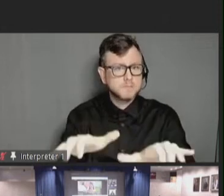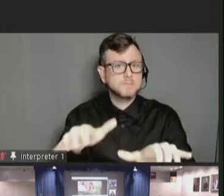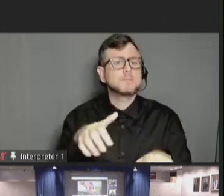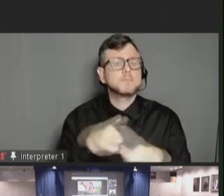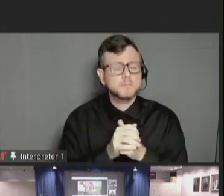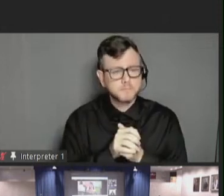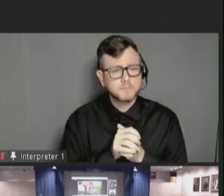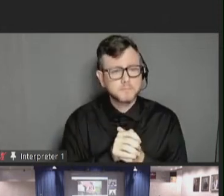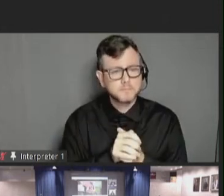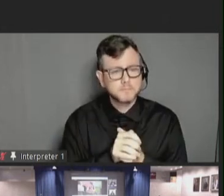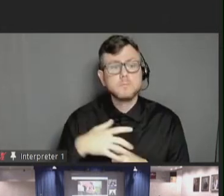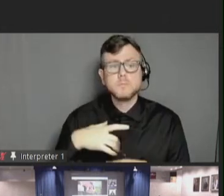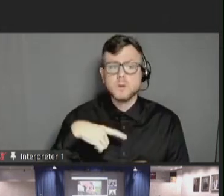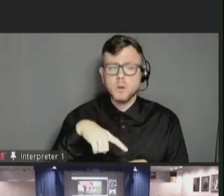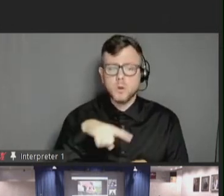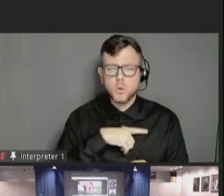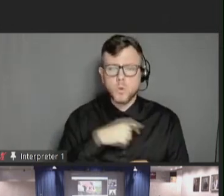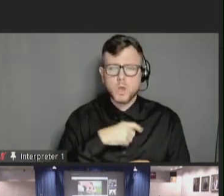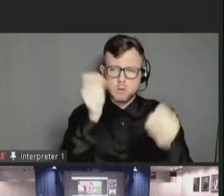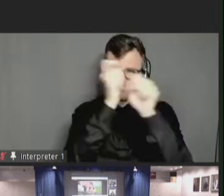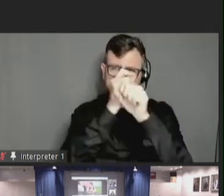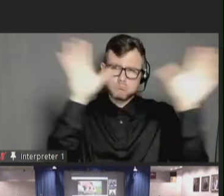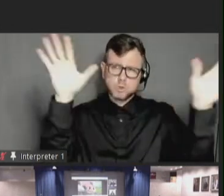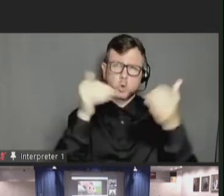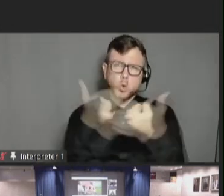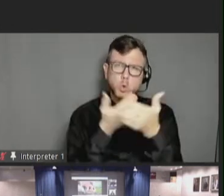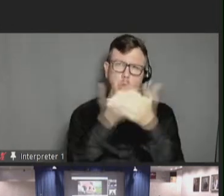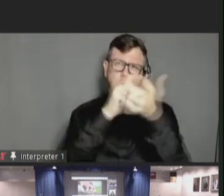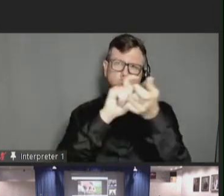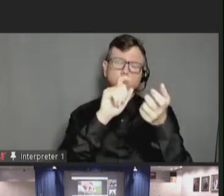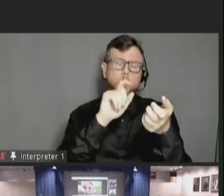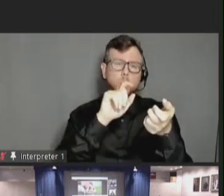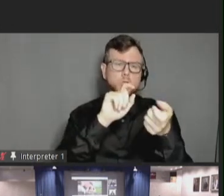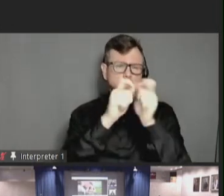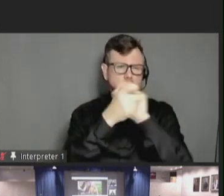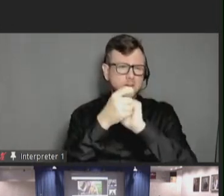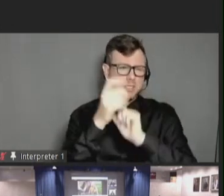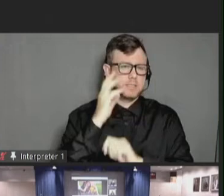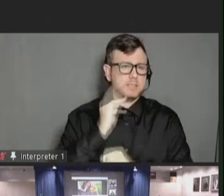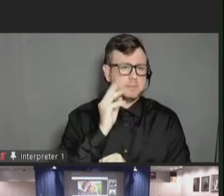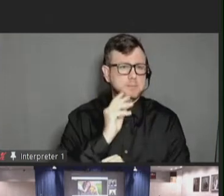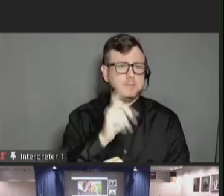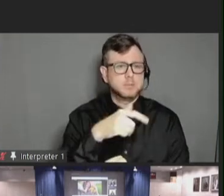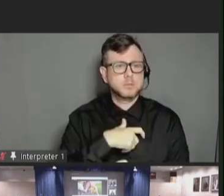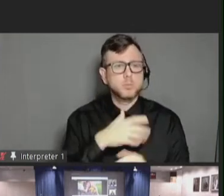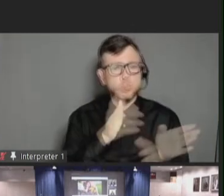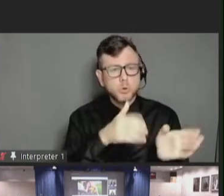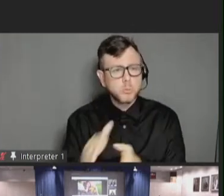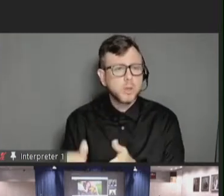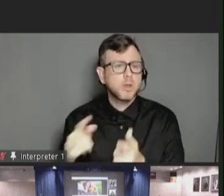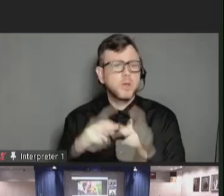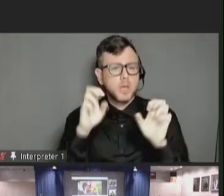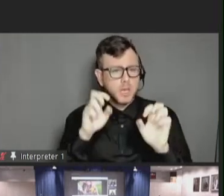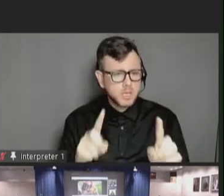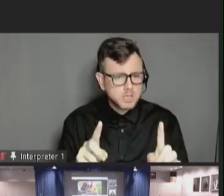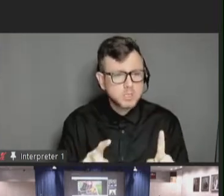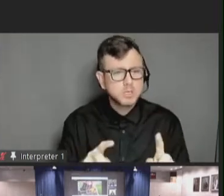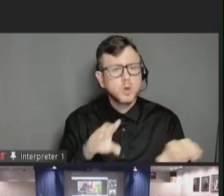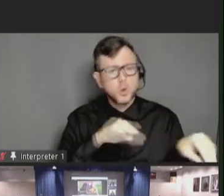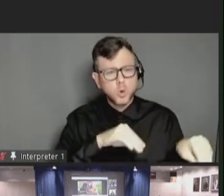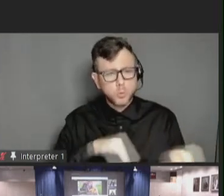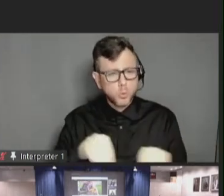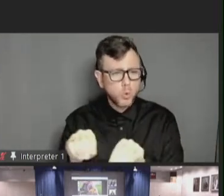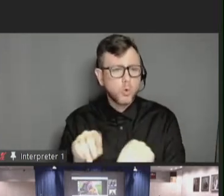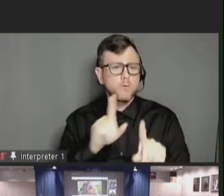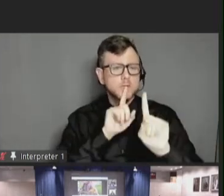Together, we are reimagining the vaccine experience. We prepare, educate, move, respond, and support.